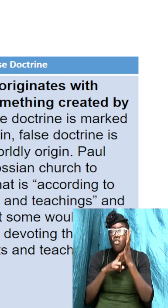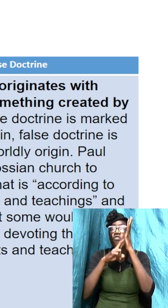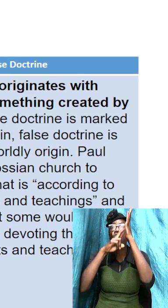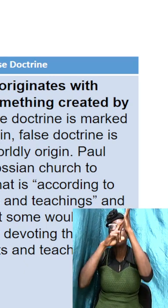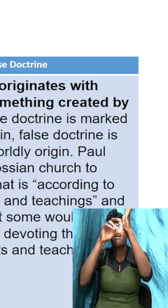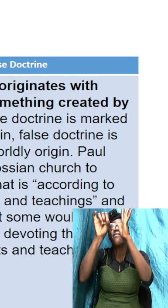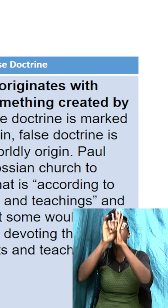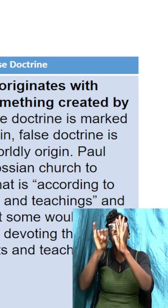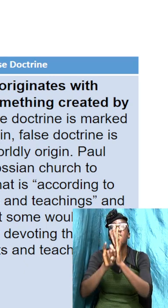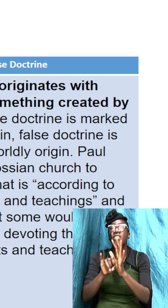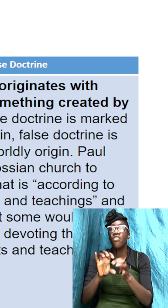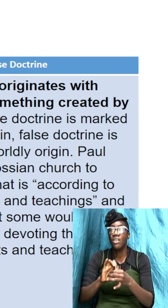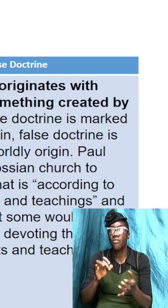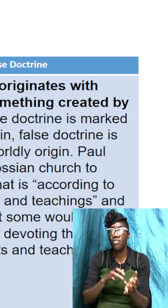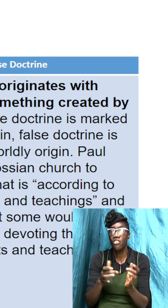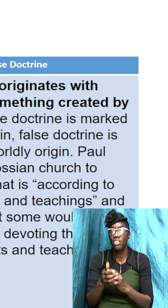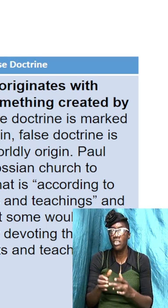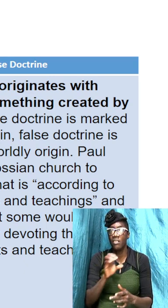Jesus Christ